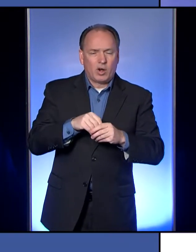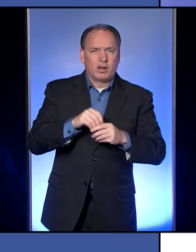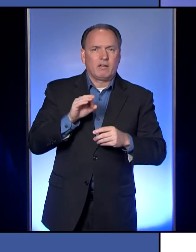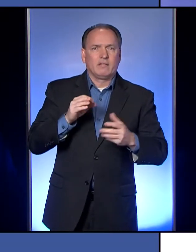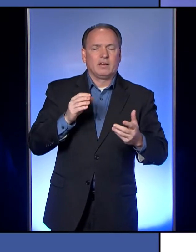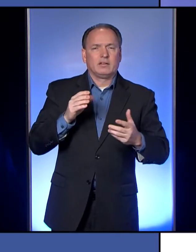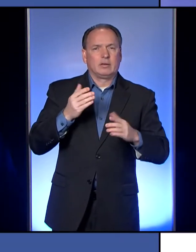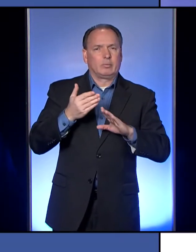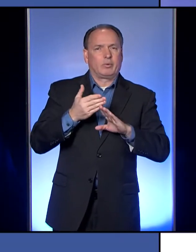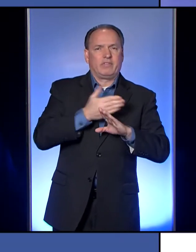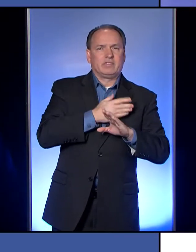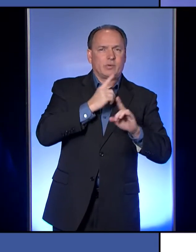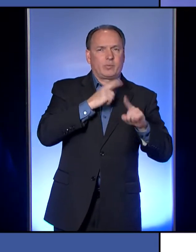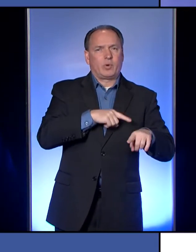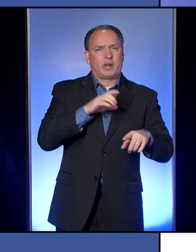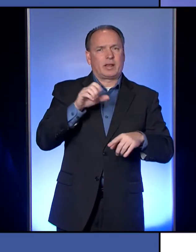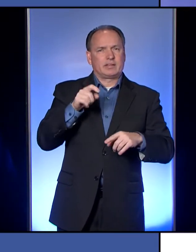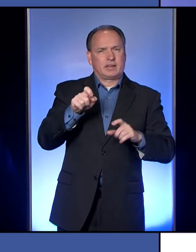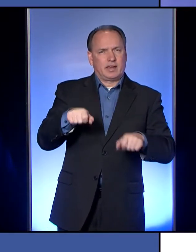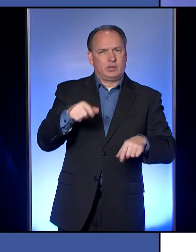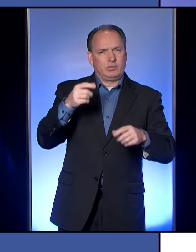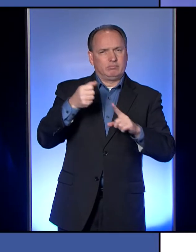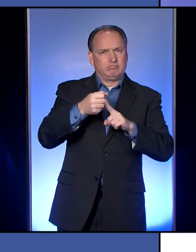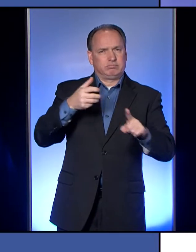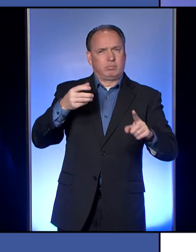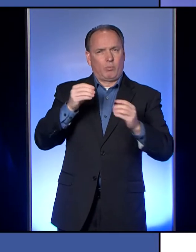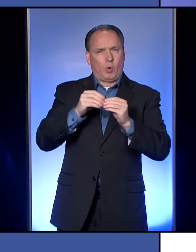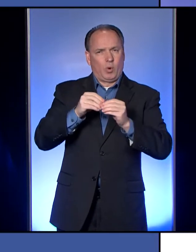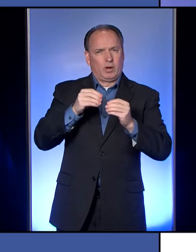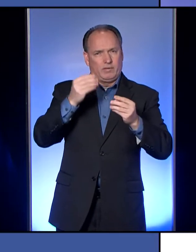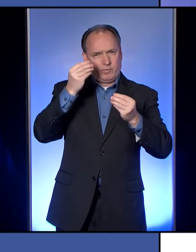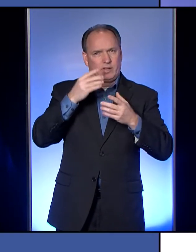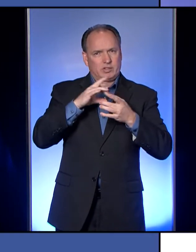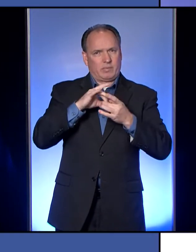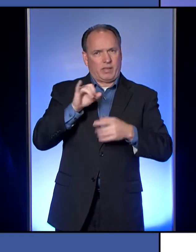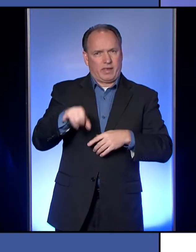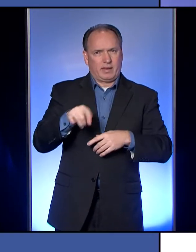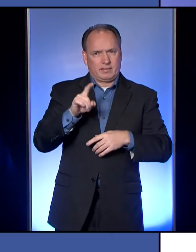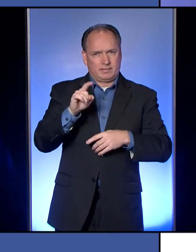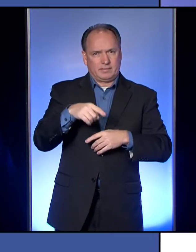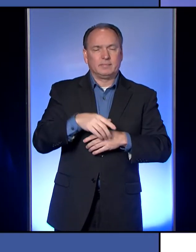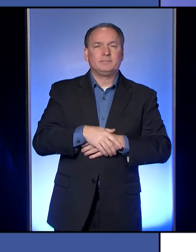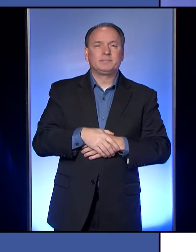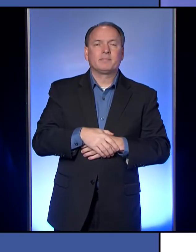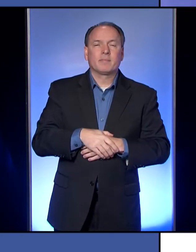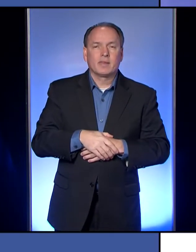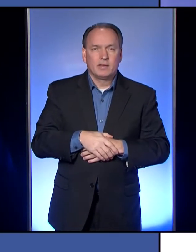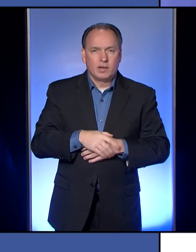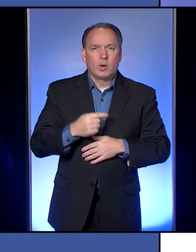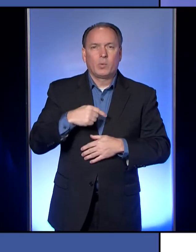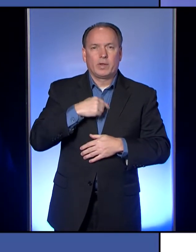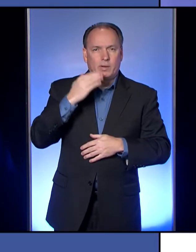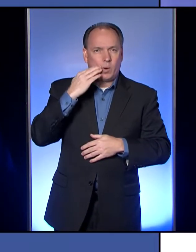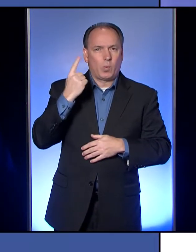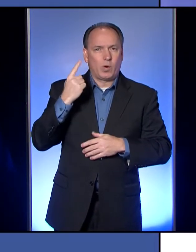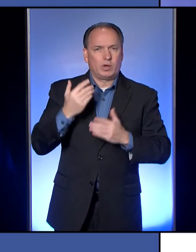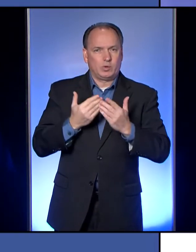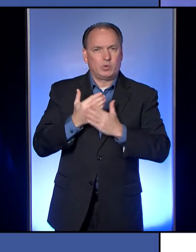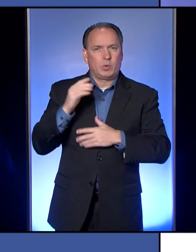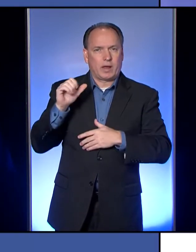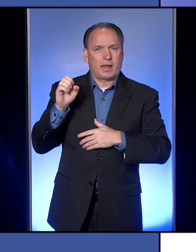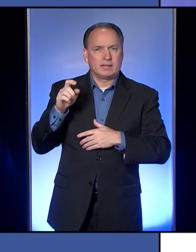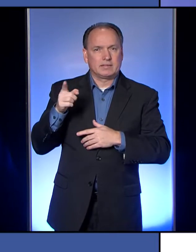previously reported case? Can you just speak to that? So we do know that one of our new cases